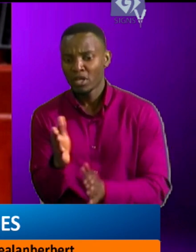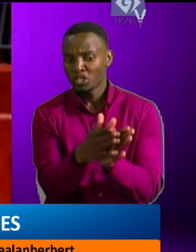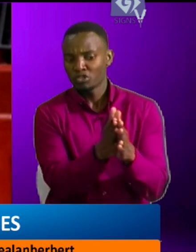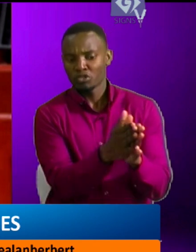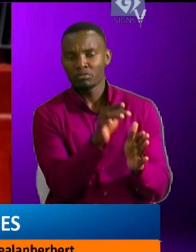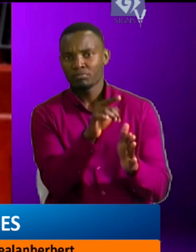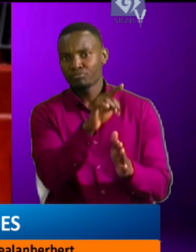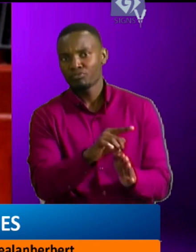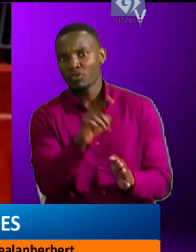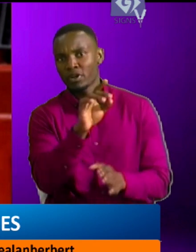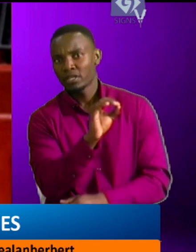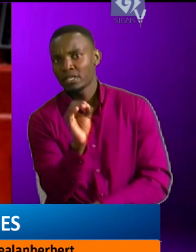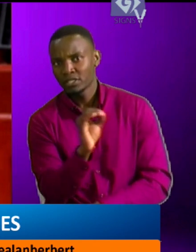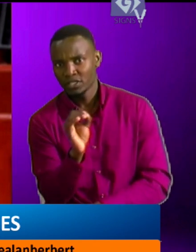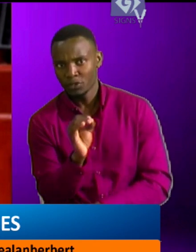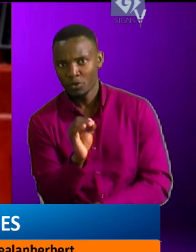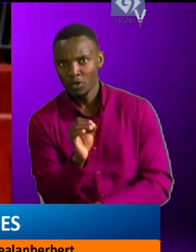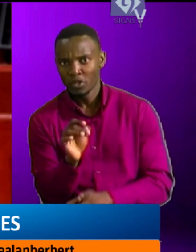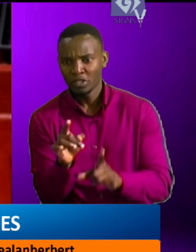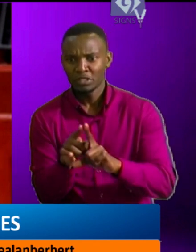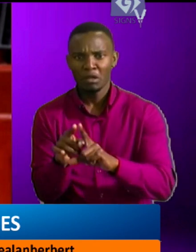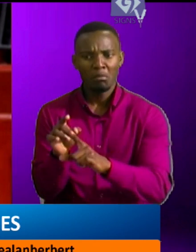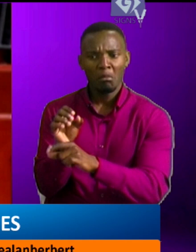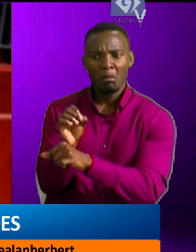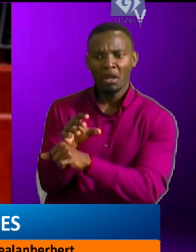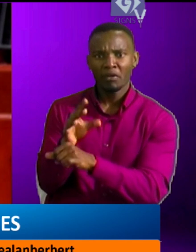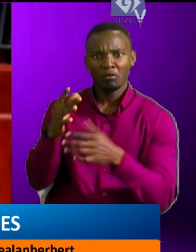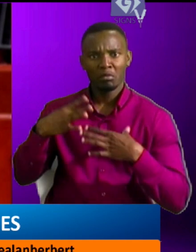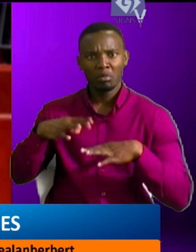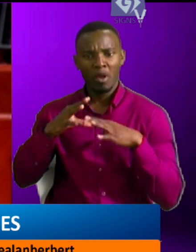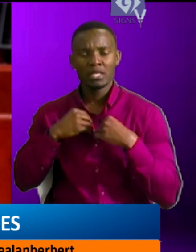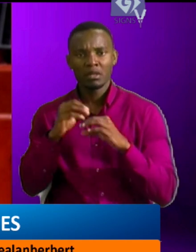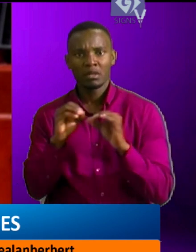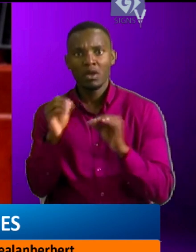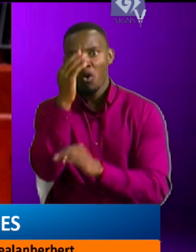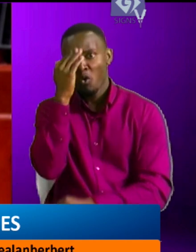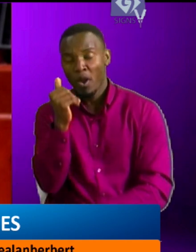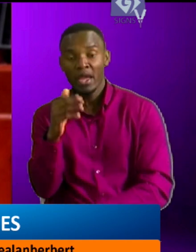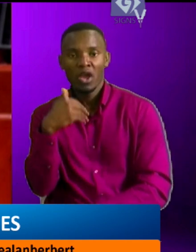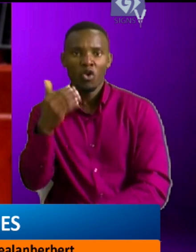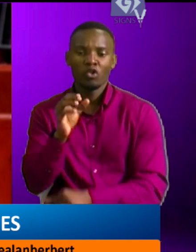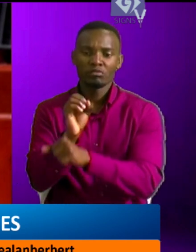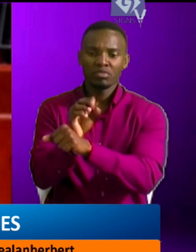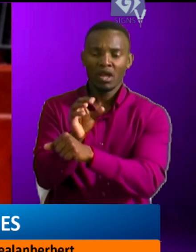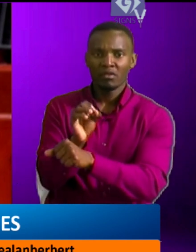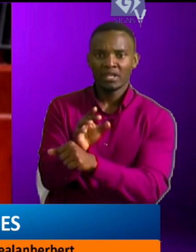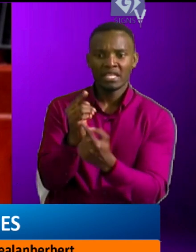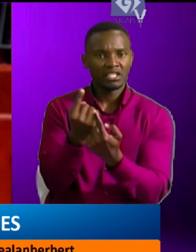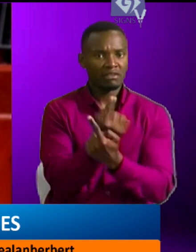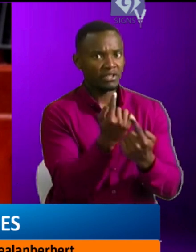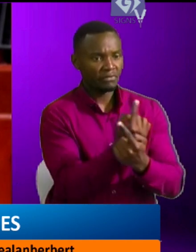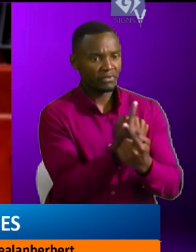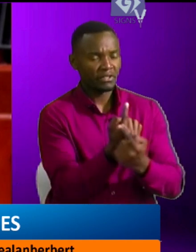that advisories were not being taken, because we, you know, the office gives advisories in respect to very, very many